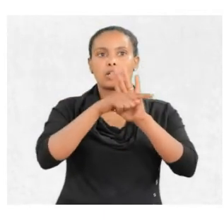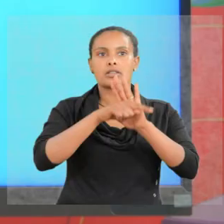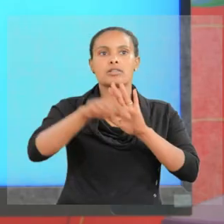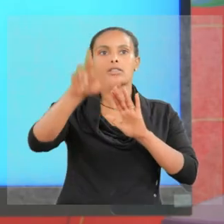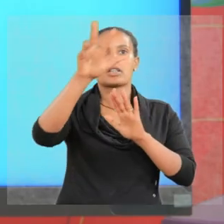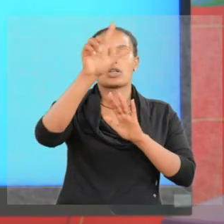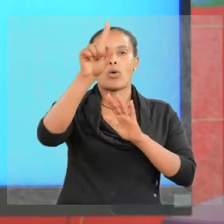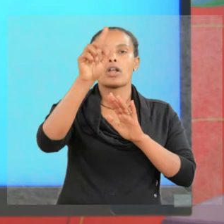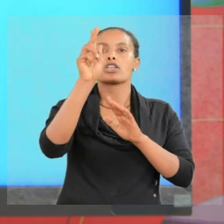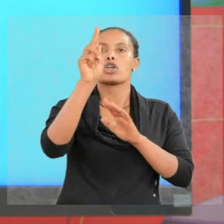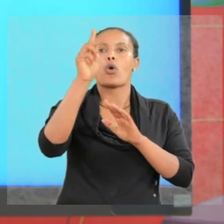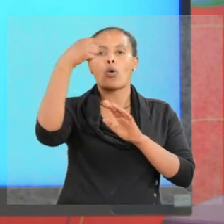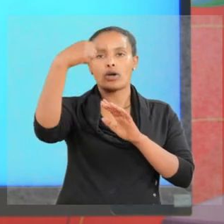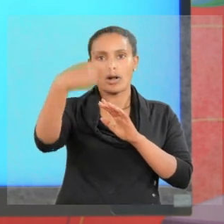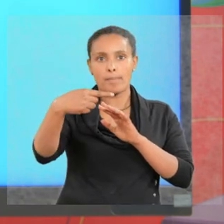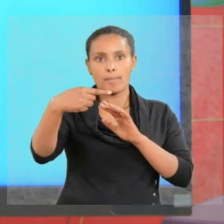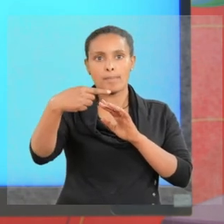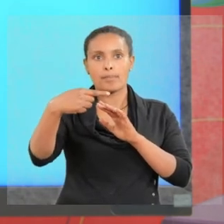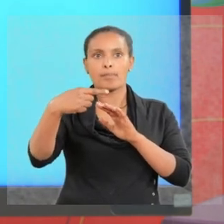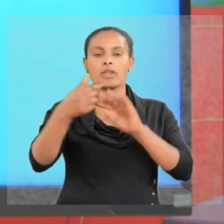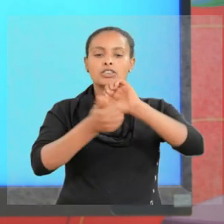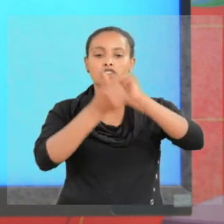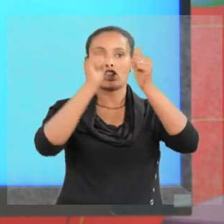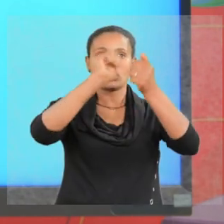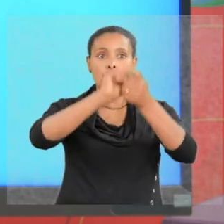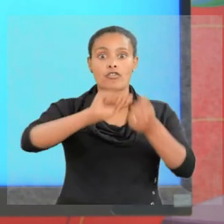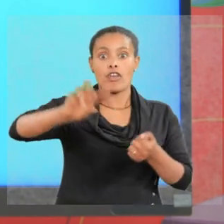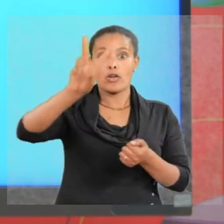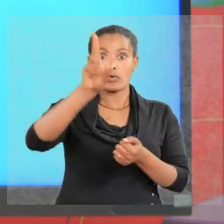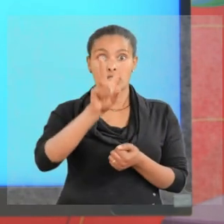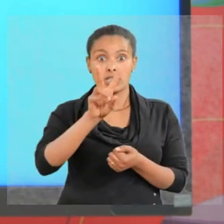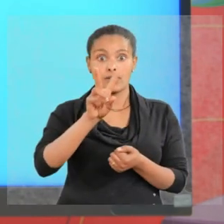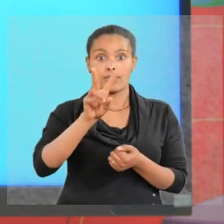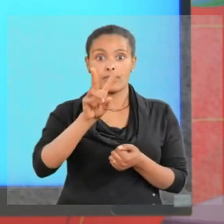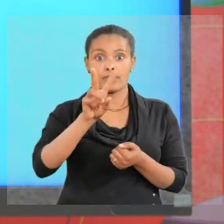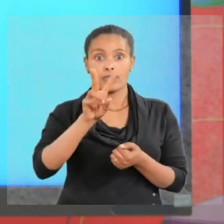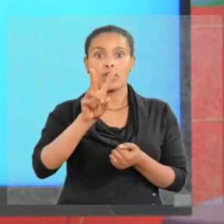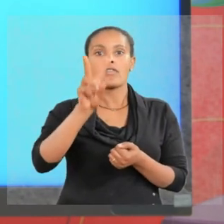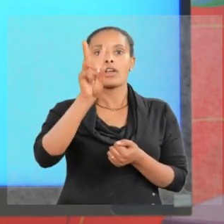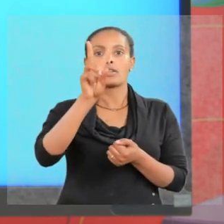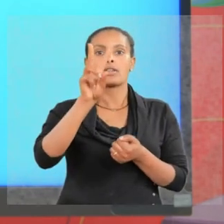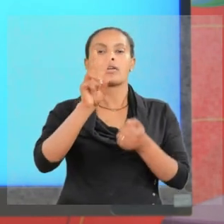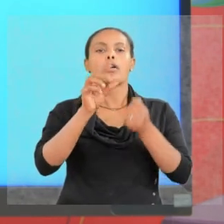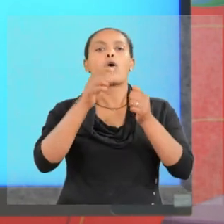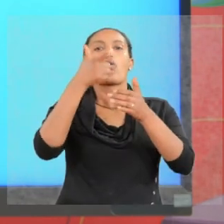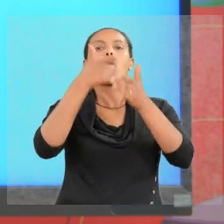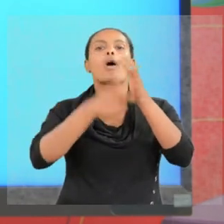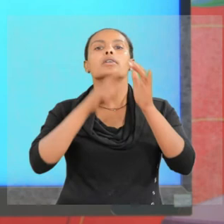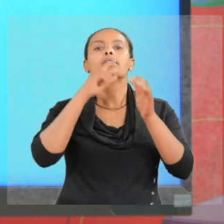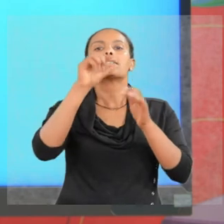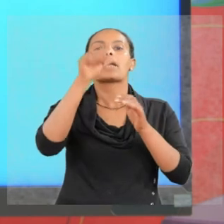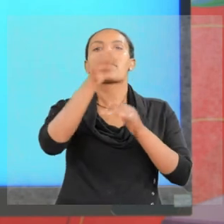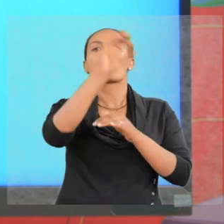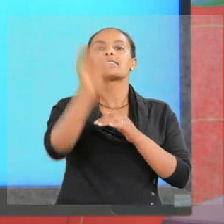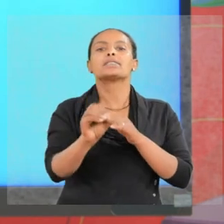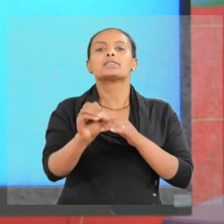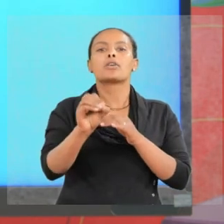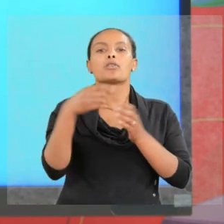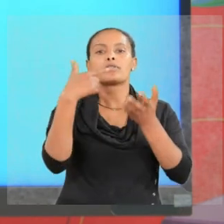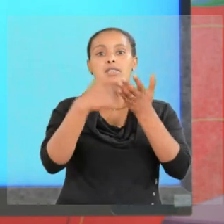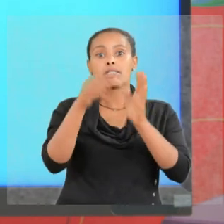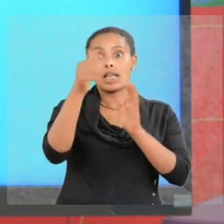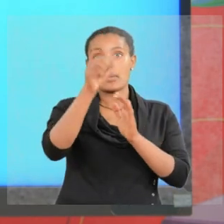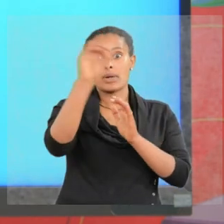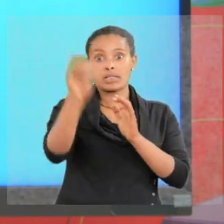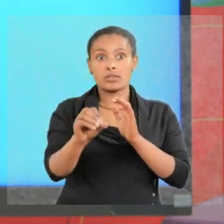times change in velocity. Velocity of an electron is what? 10% of this,